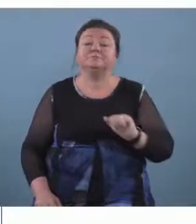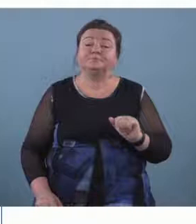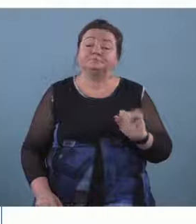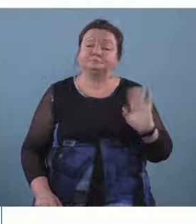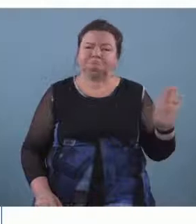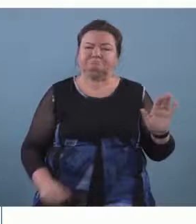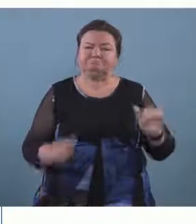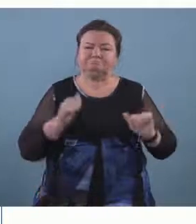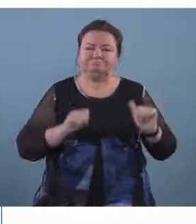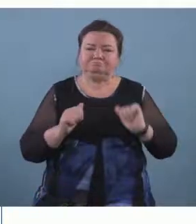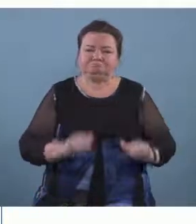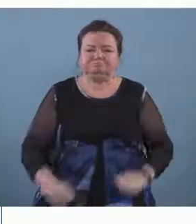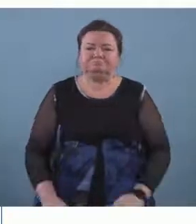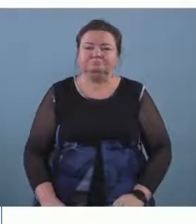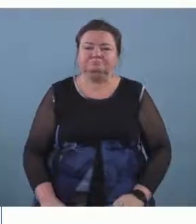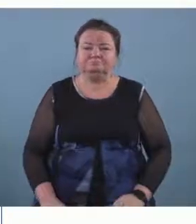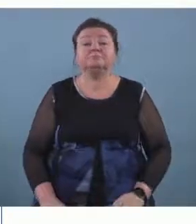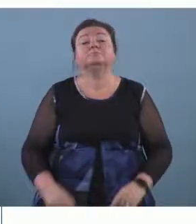would probably have a go doing that